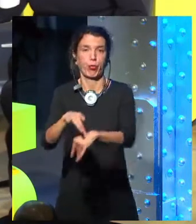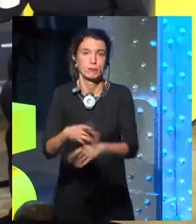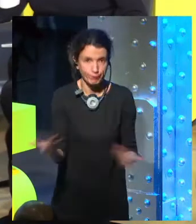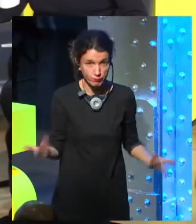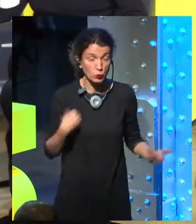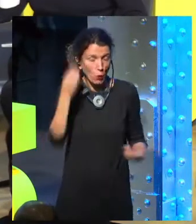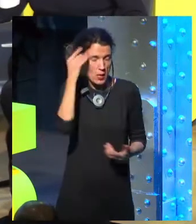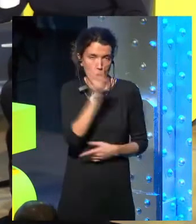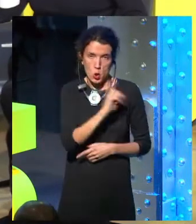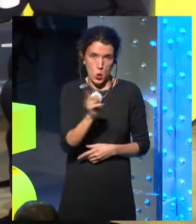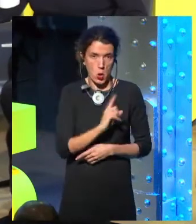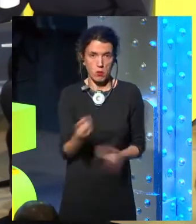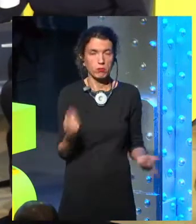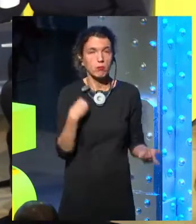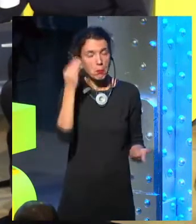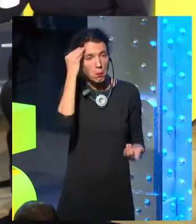humankind,